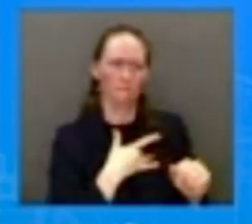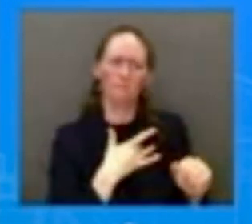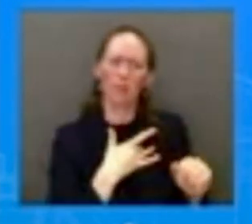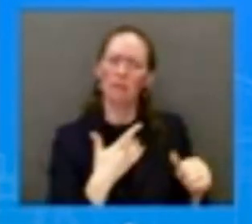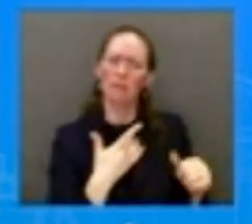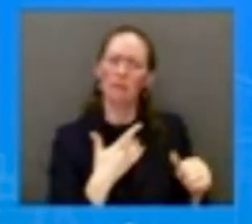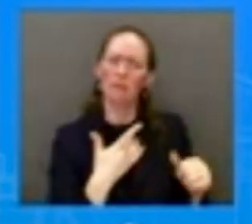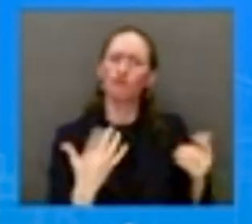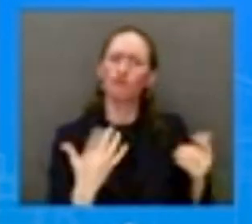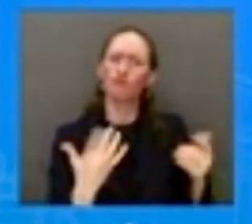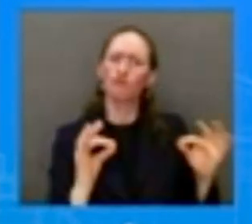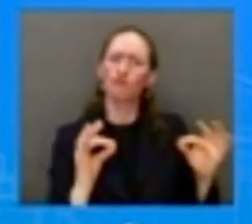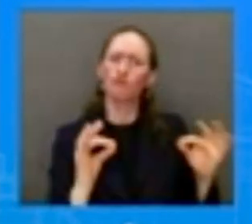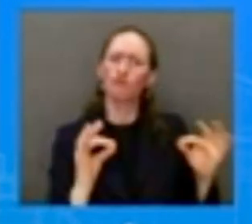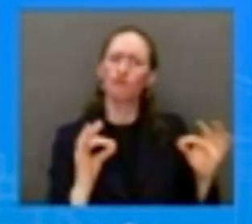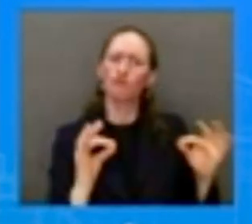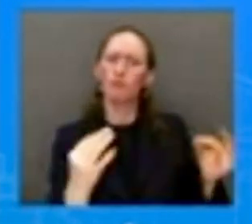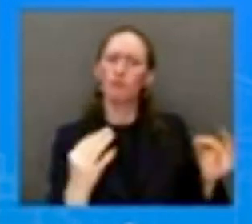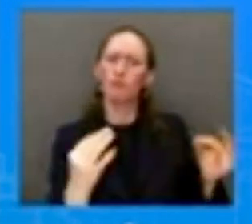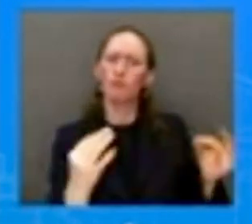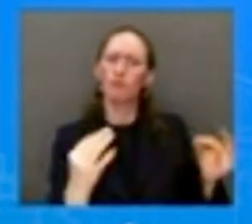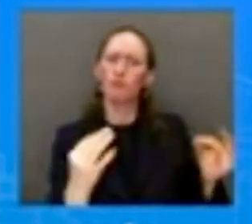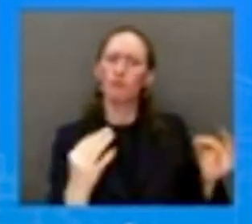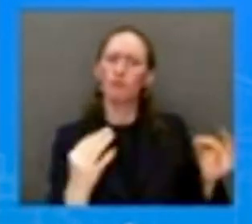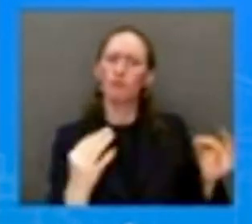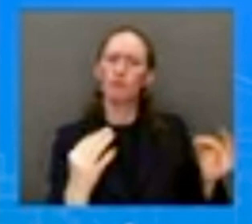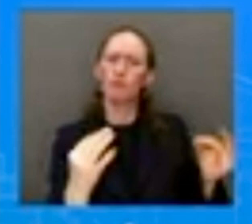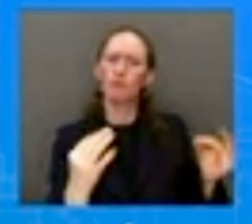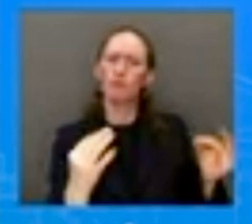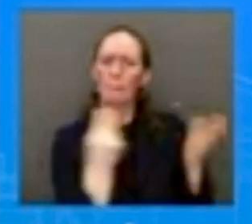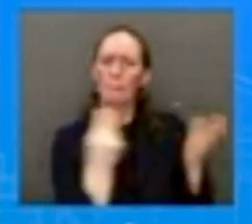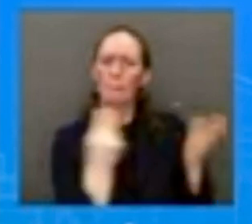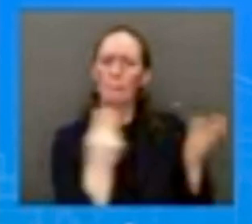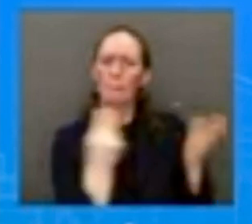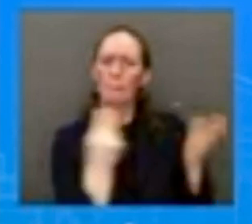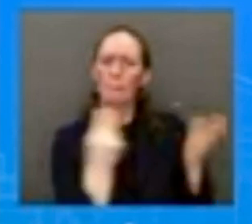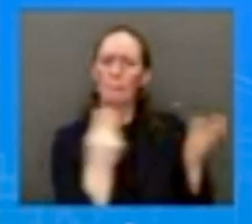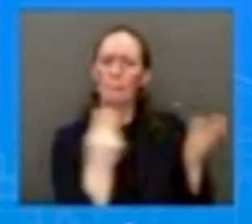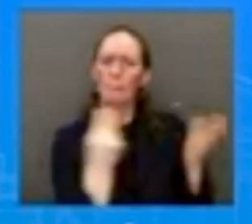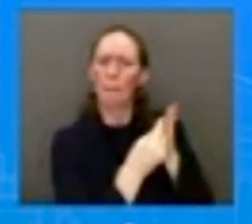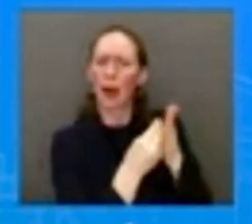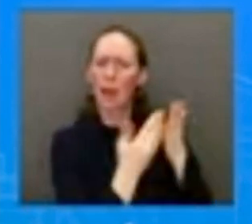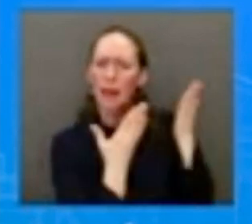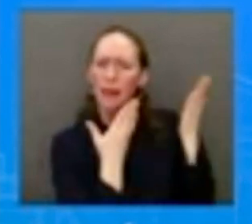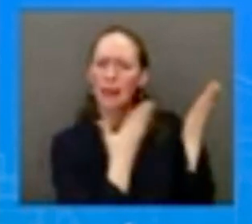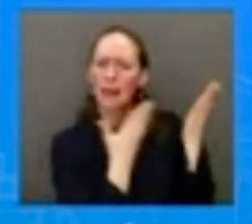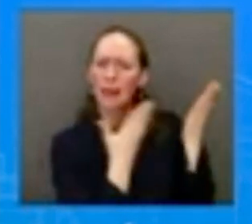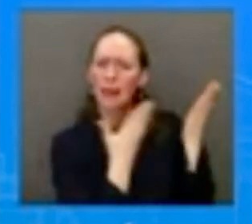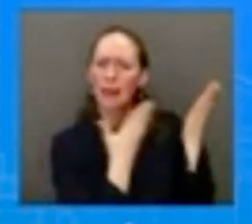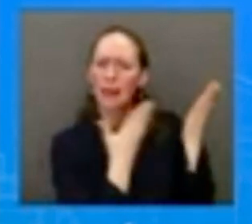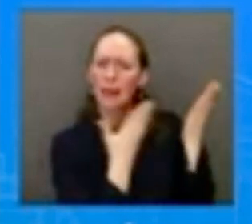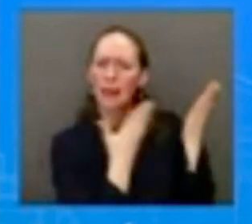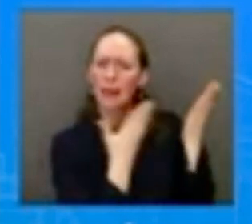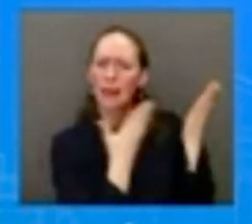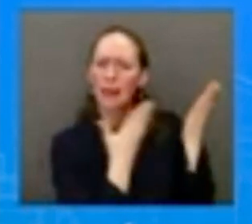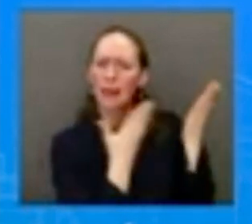Those depositors demand, and